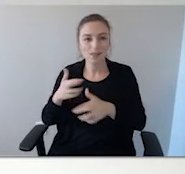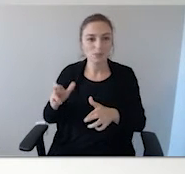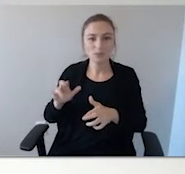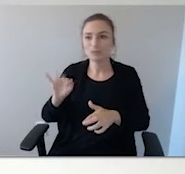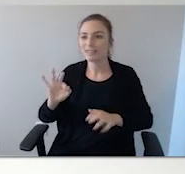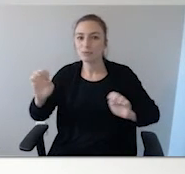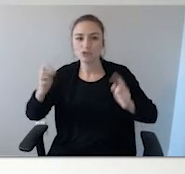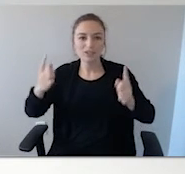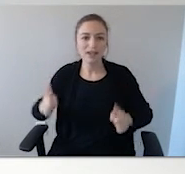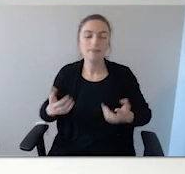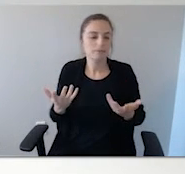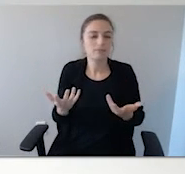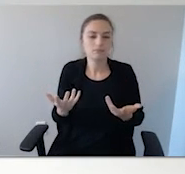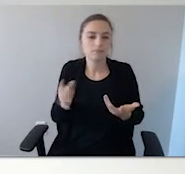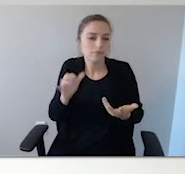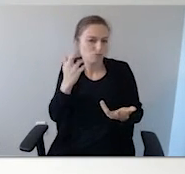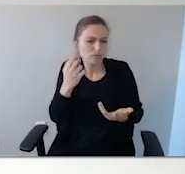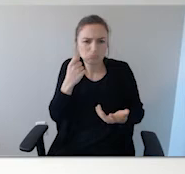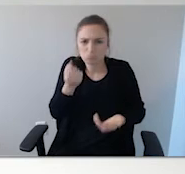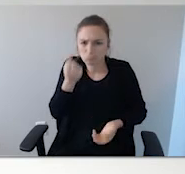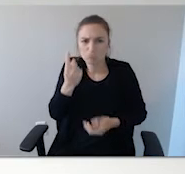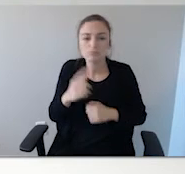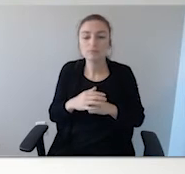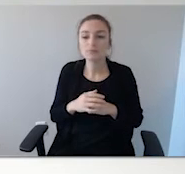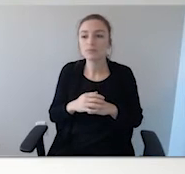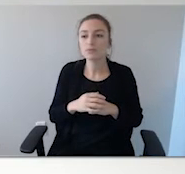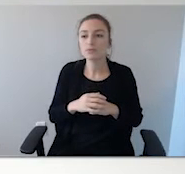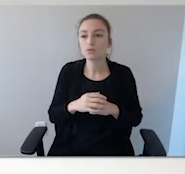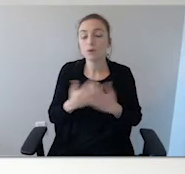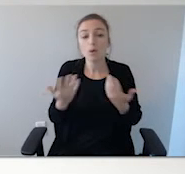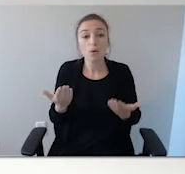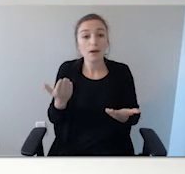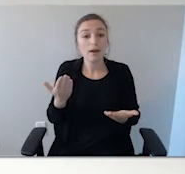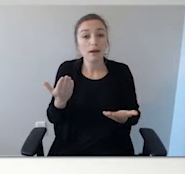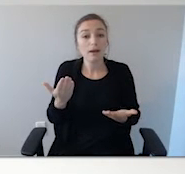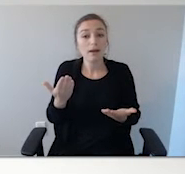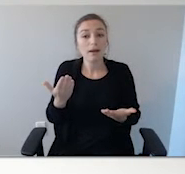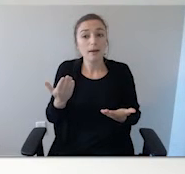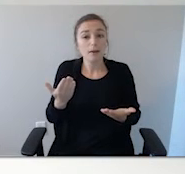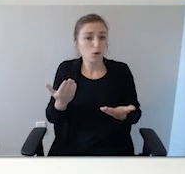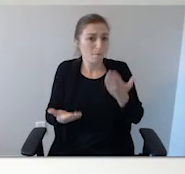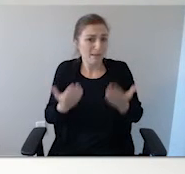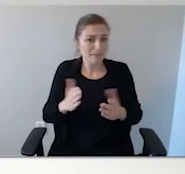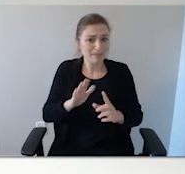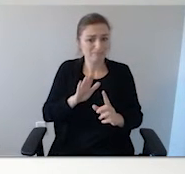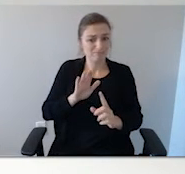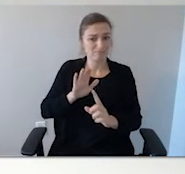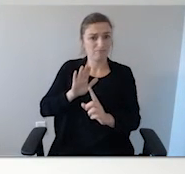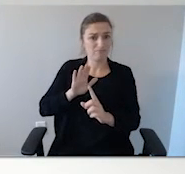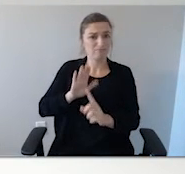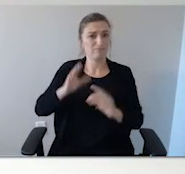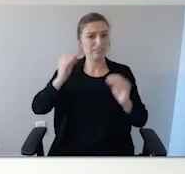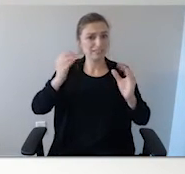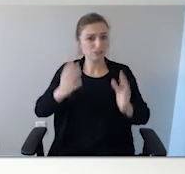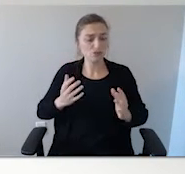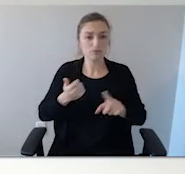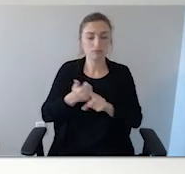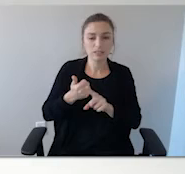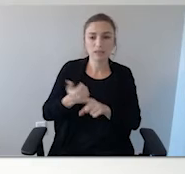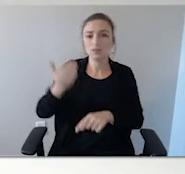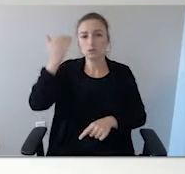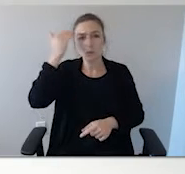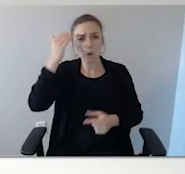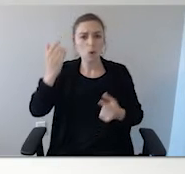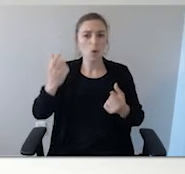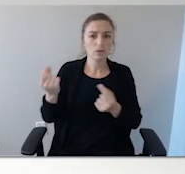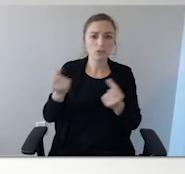substitute might not know that. And if she's upset or heightened state of arousal as far as her emotions, she wouldn't know to look for something like that. So it would keep